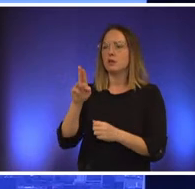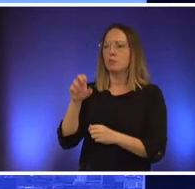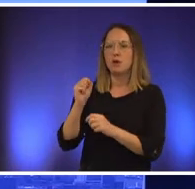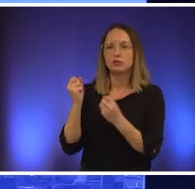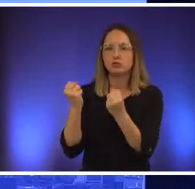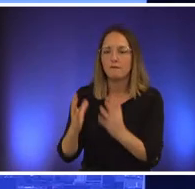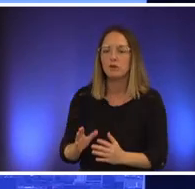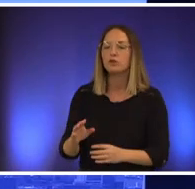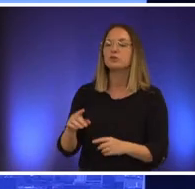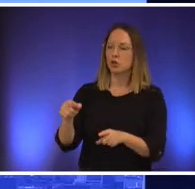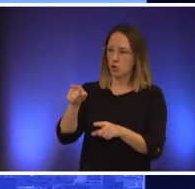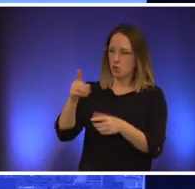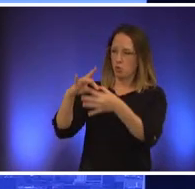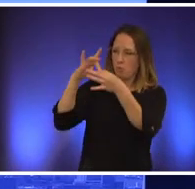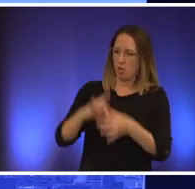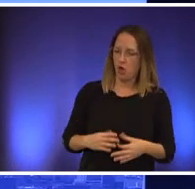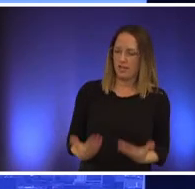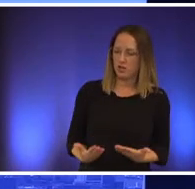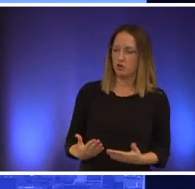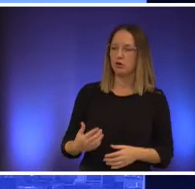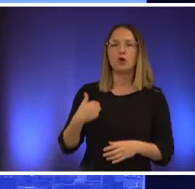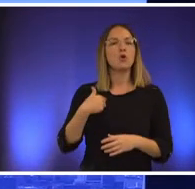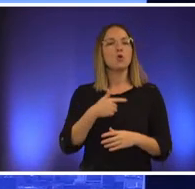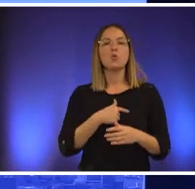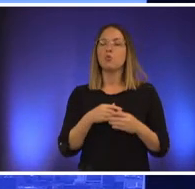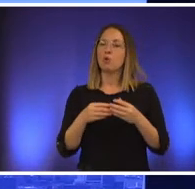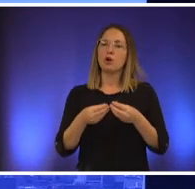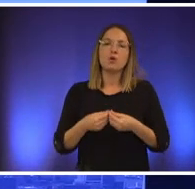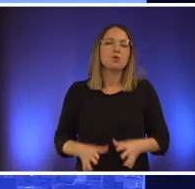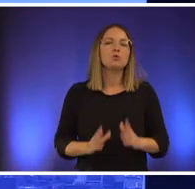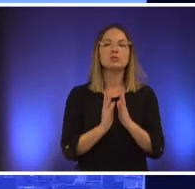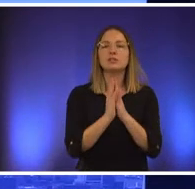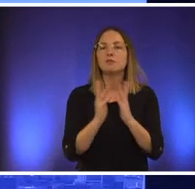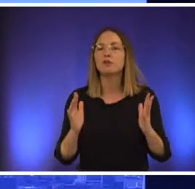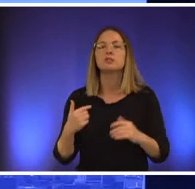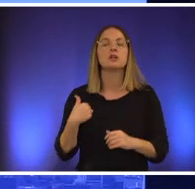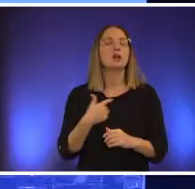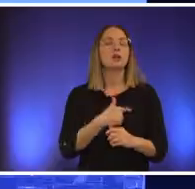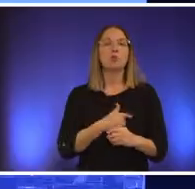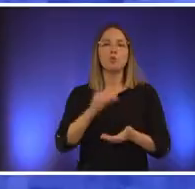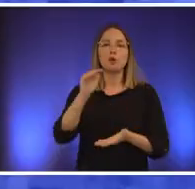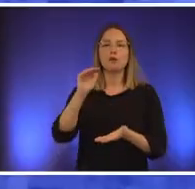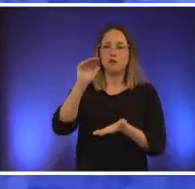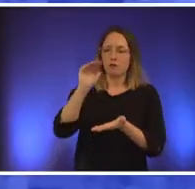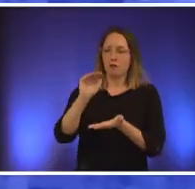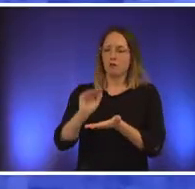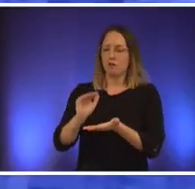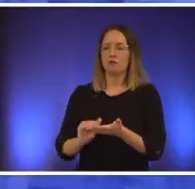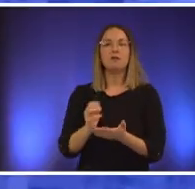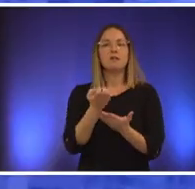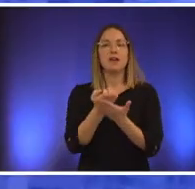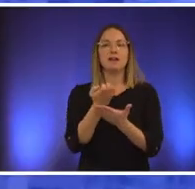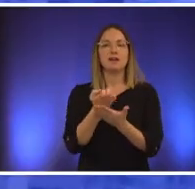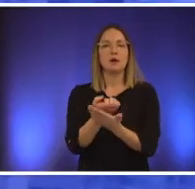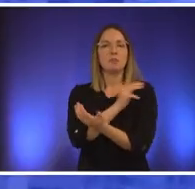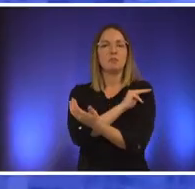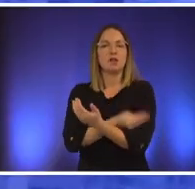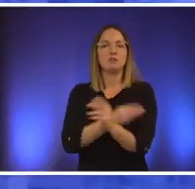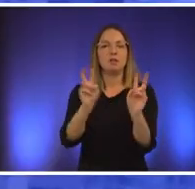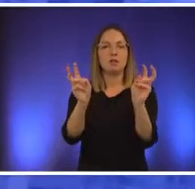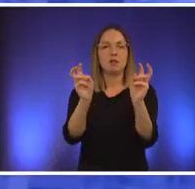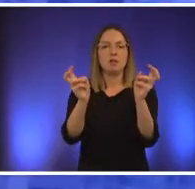diversity we're losing our economic muscle it's not sustainable to expect that line chef at the w